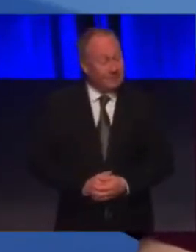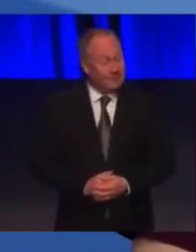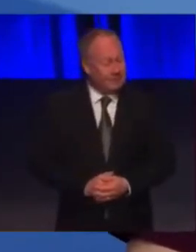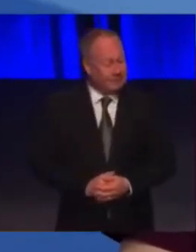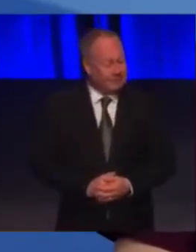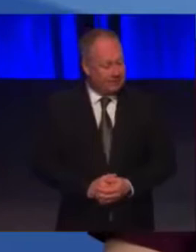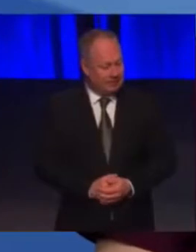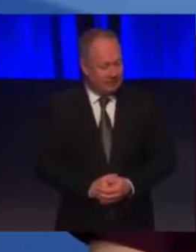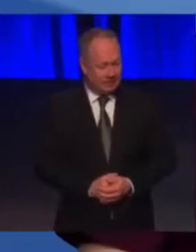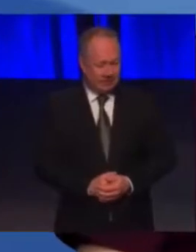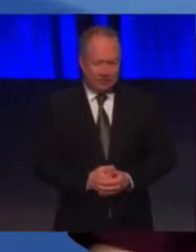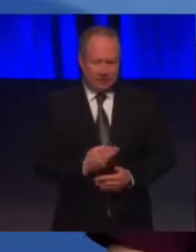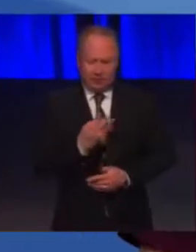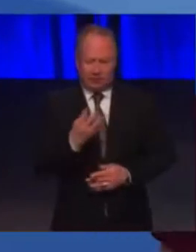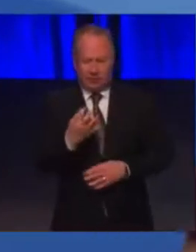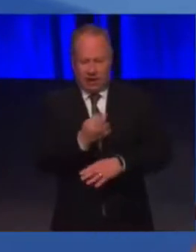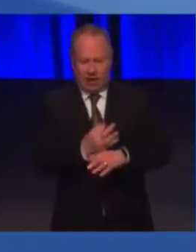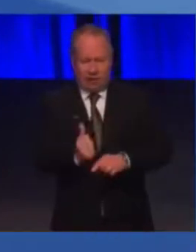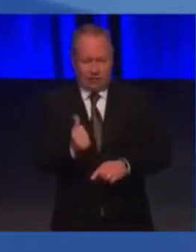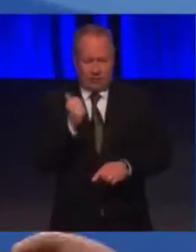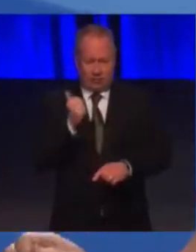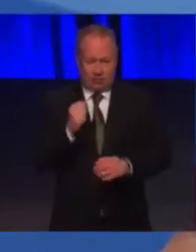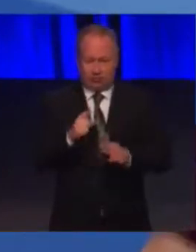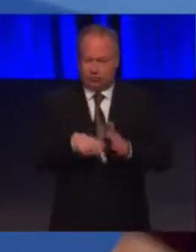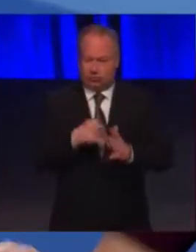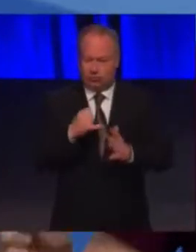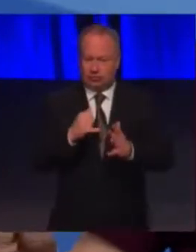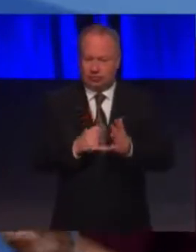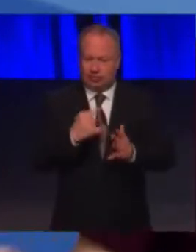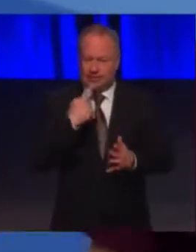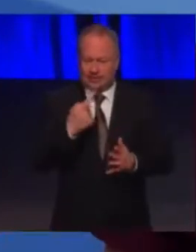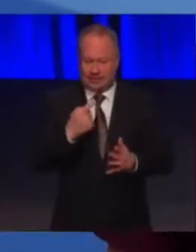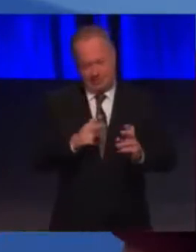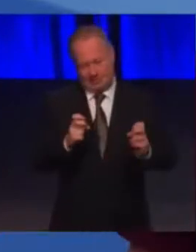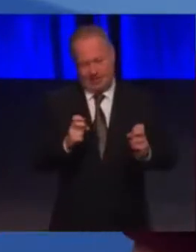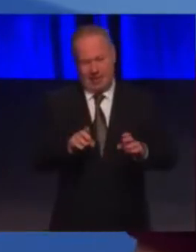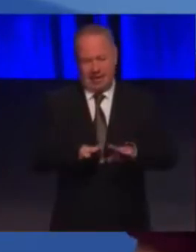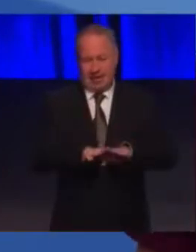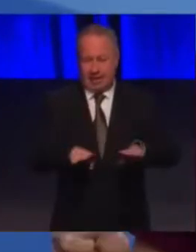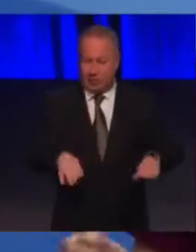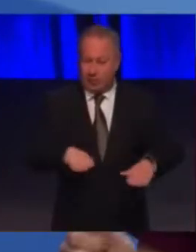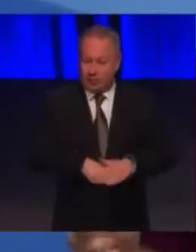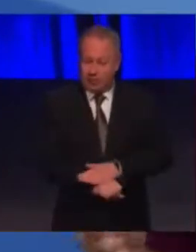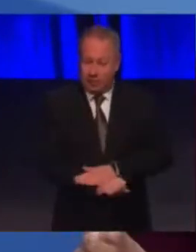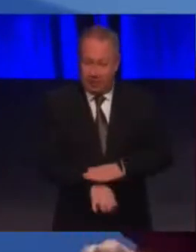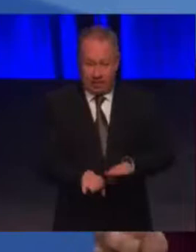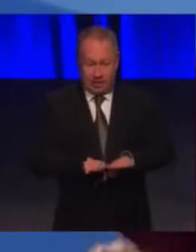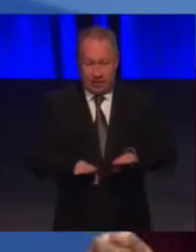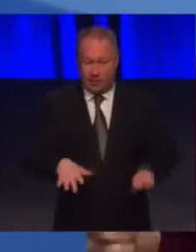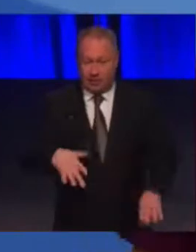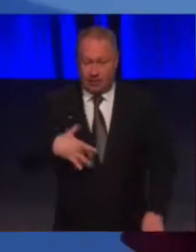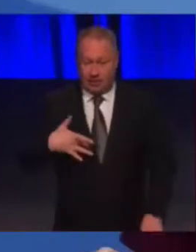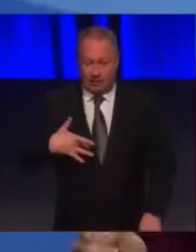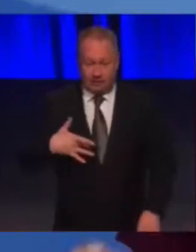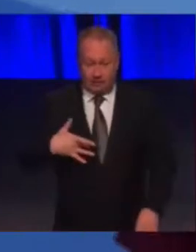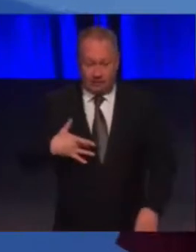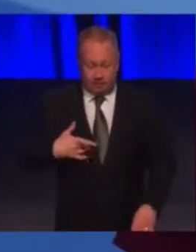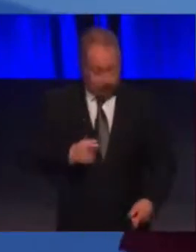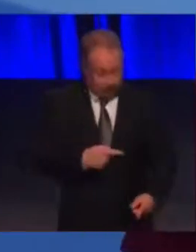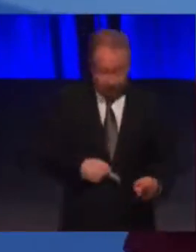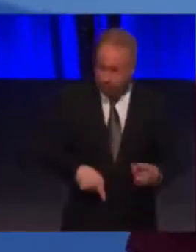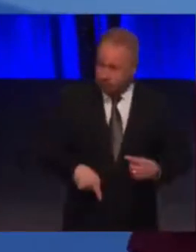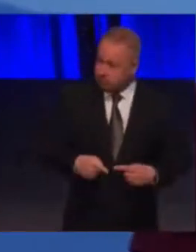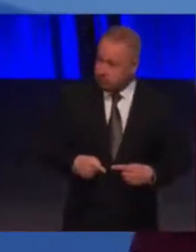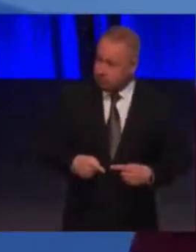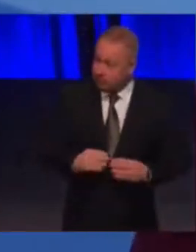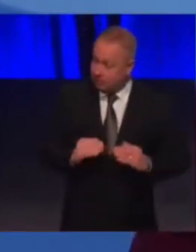Around 24 hours ago, John Swinney stood here and he said, equal in birth and equal in life. It suddenly doesn't feel like that to us as we are